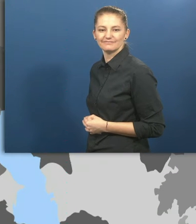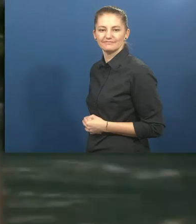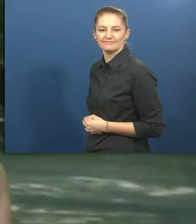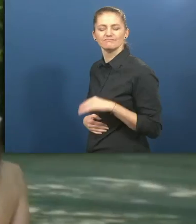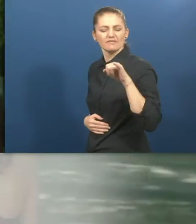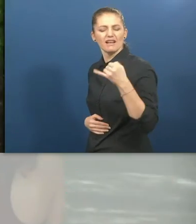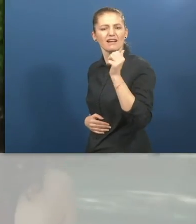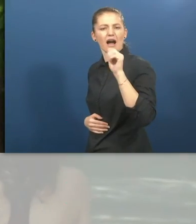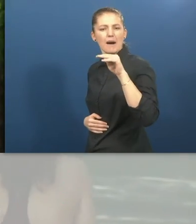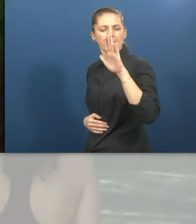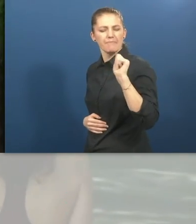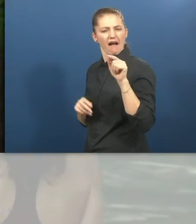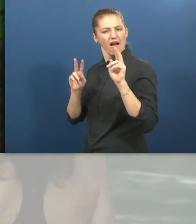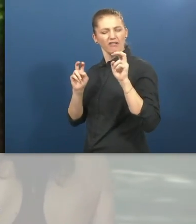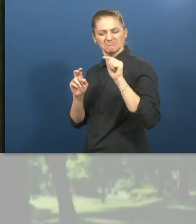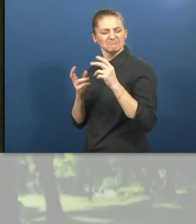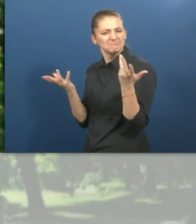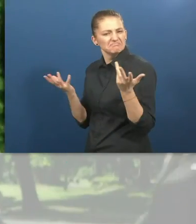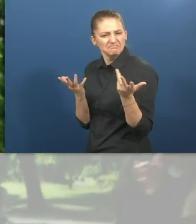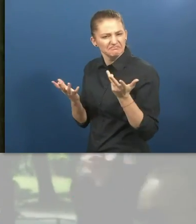What is Jamba about?